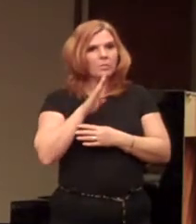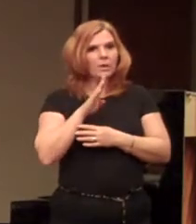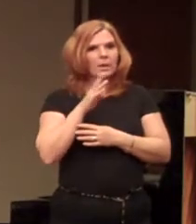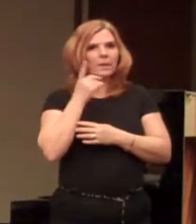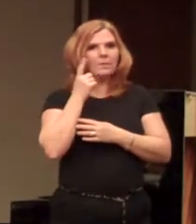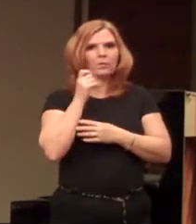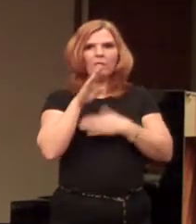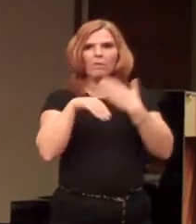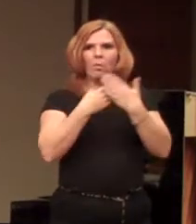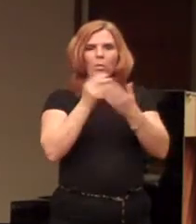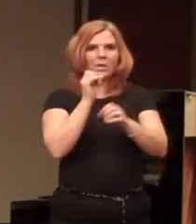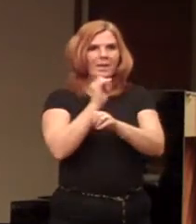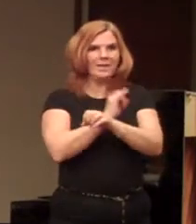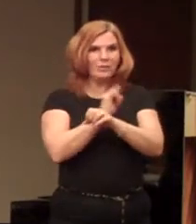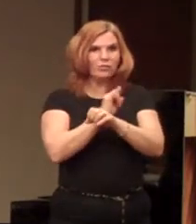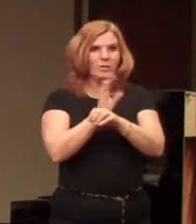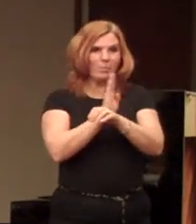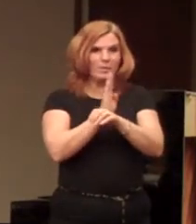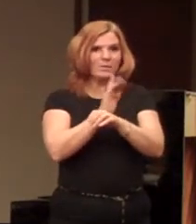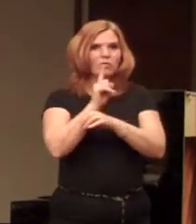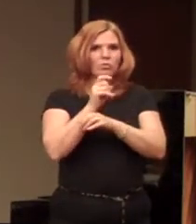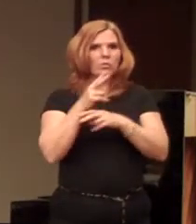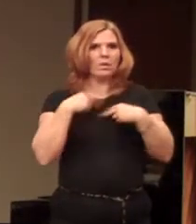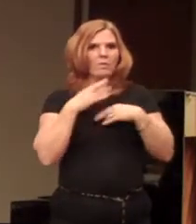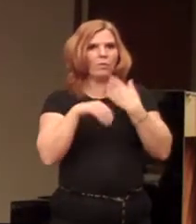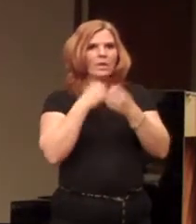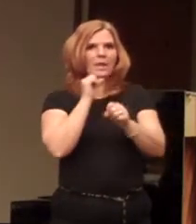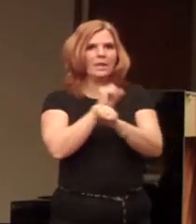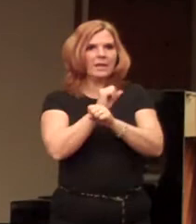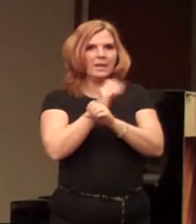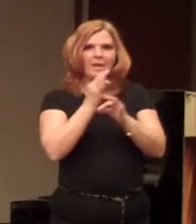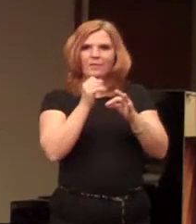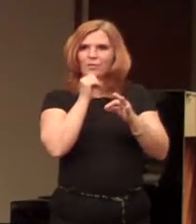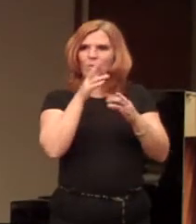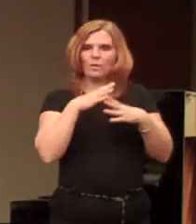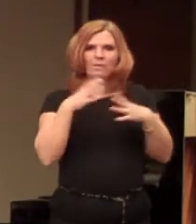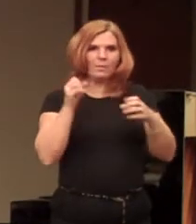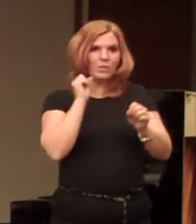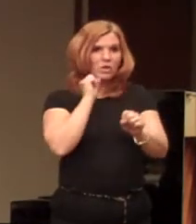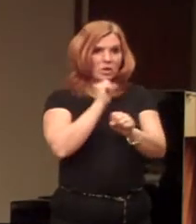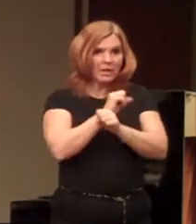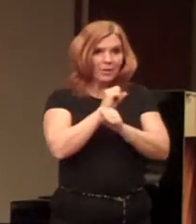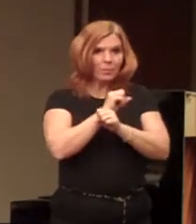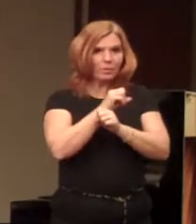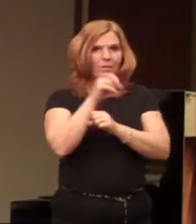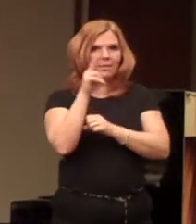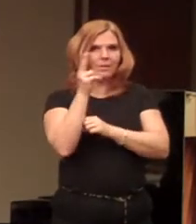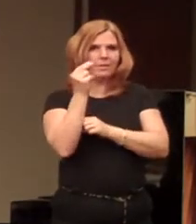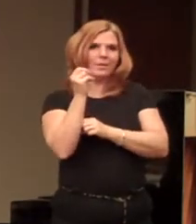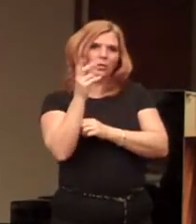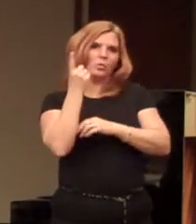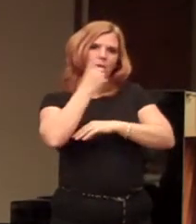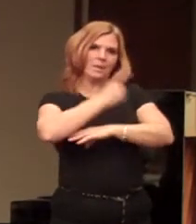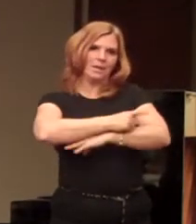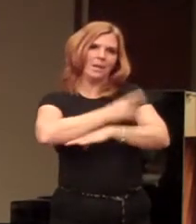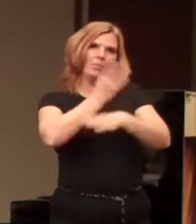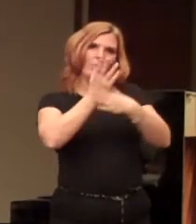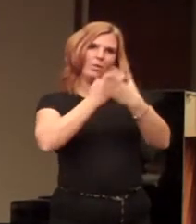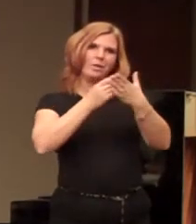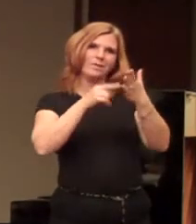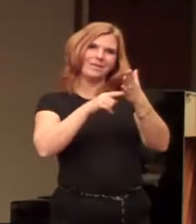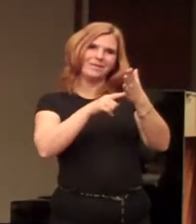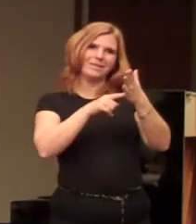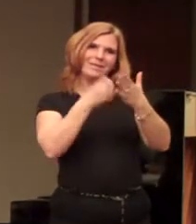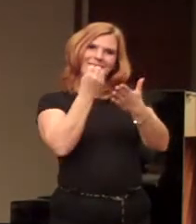If you have all that industry, then you should have all that labor. If you don't have that much labor union today, part of it is an indication